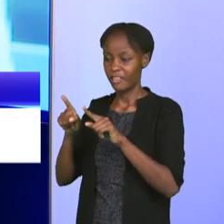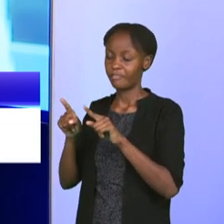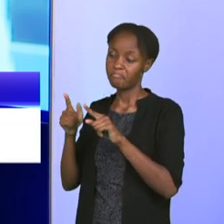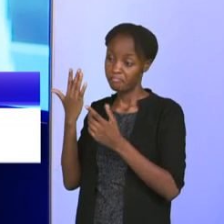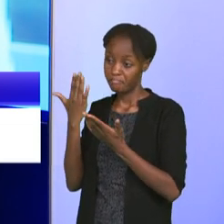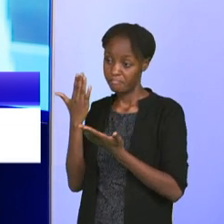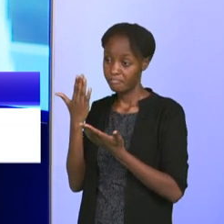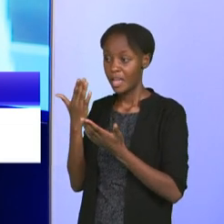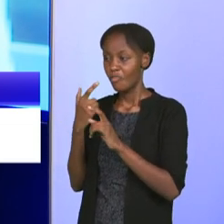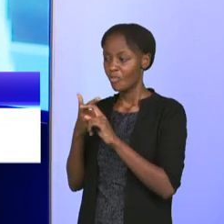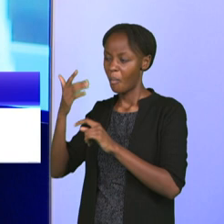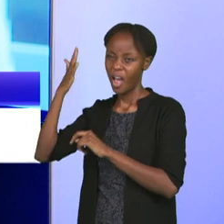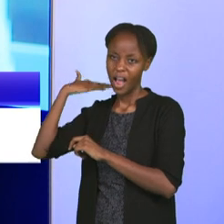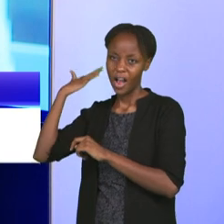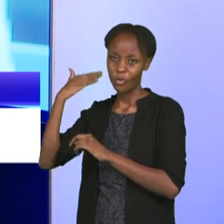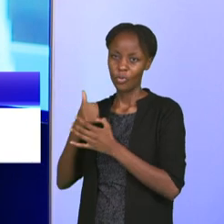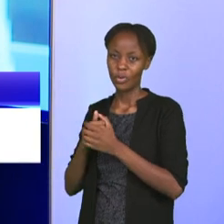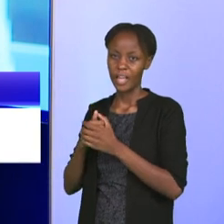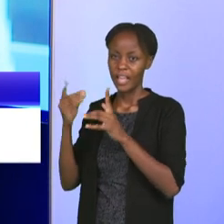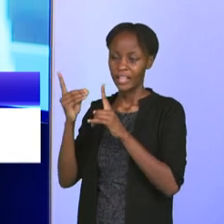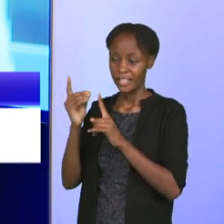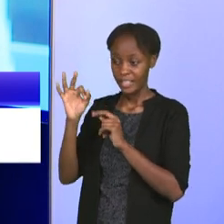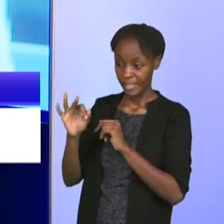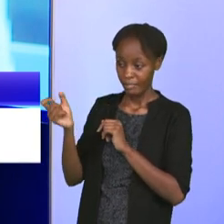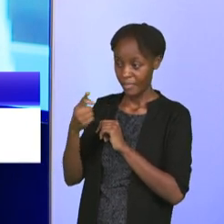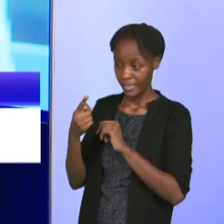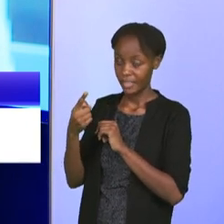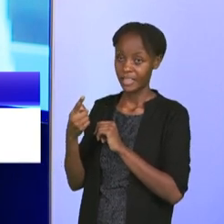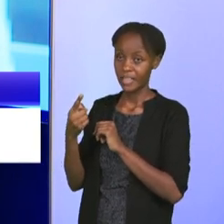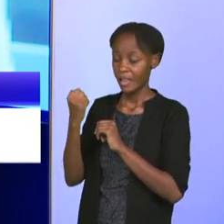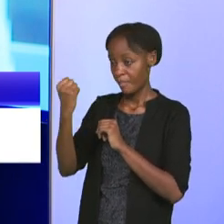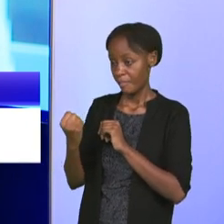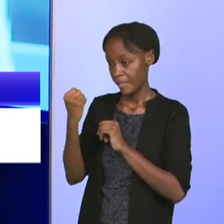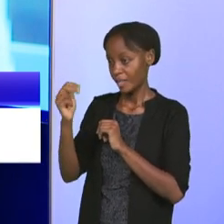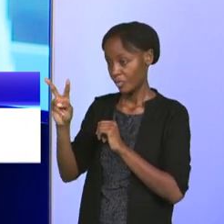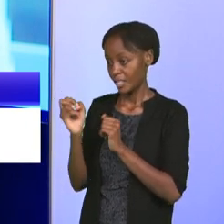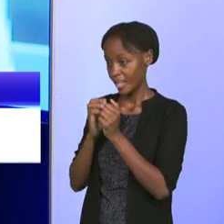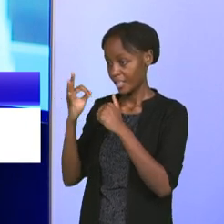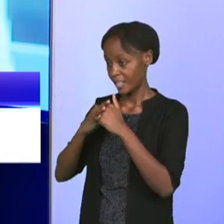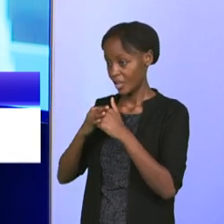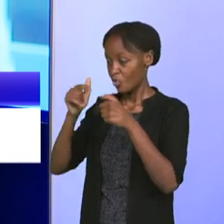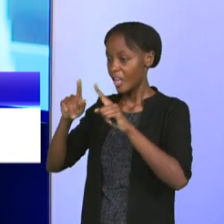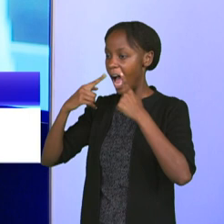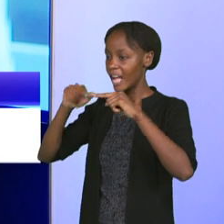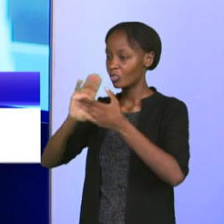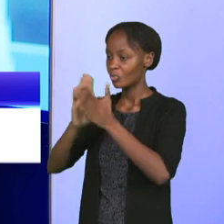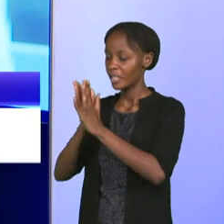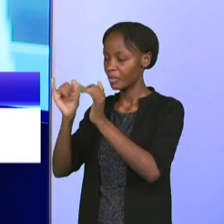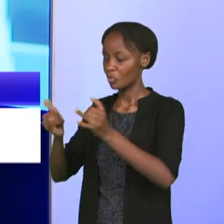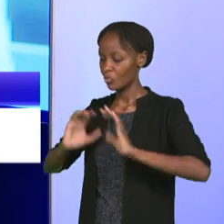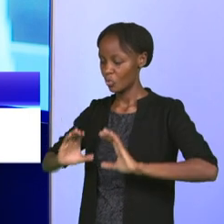looking at where we've come from with you on 3rd May 2018, you are unveiled as the Arambistas coach, taking over from Belgium,